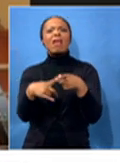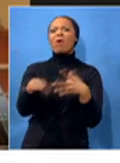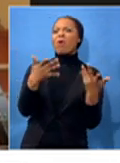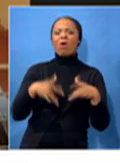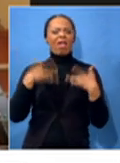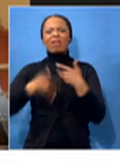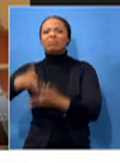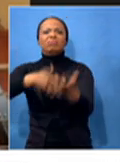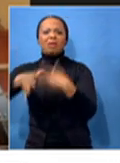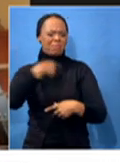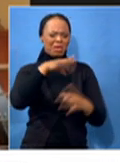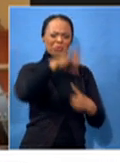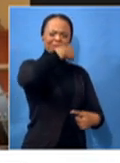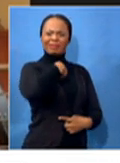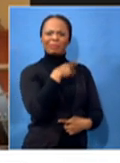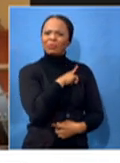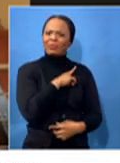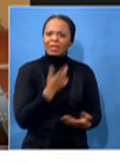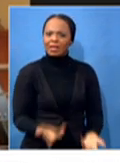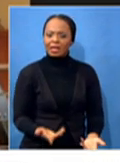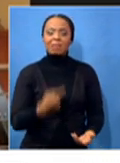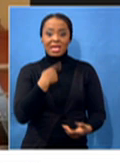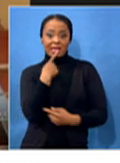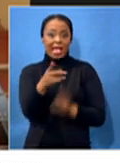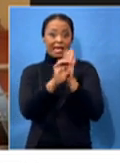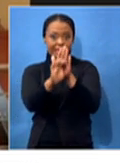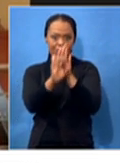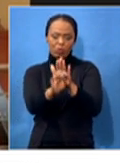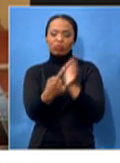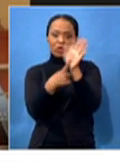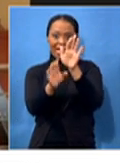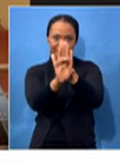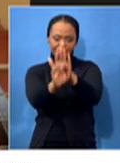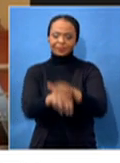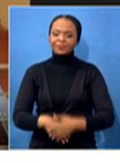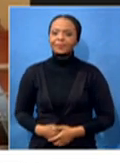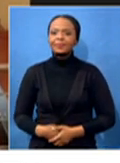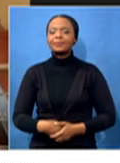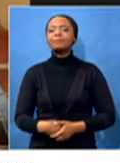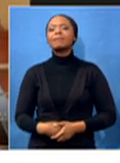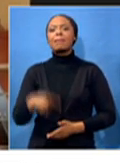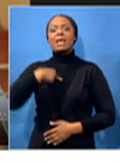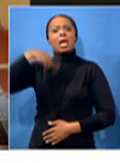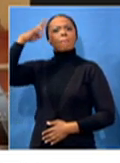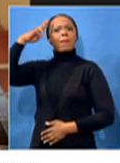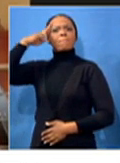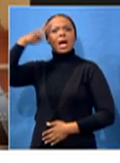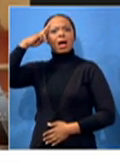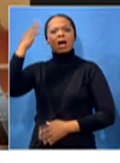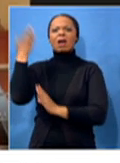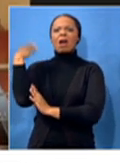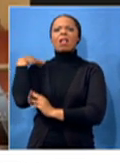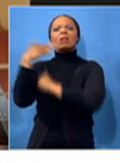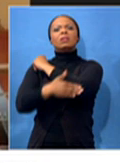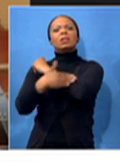I want to put in two examples of things. You know, I remember when we were in Guyana. We